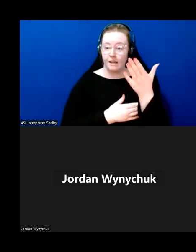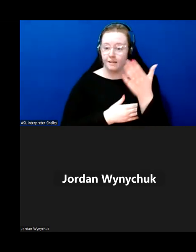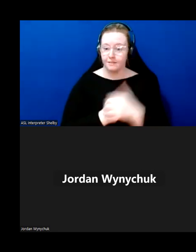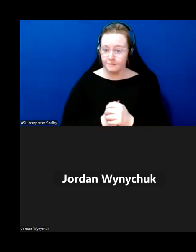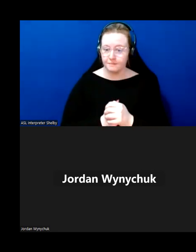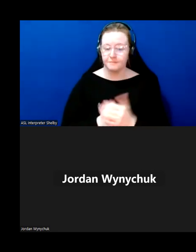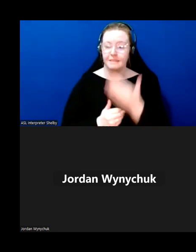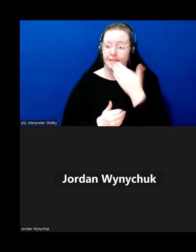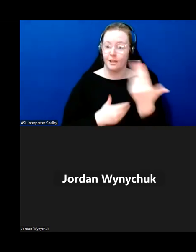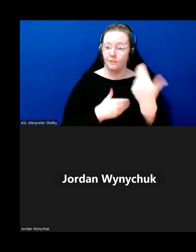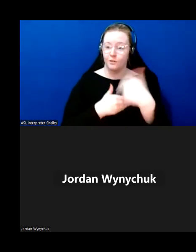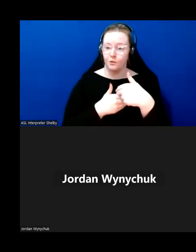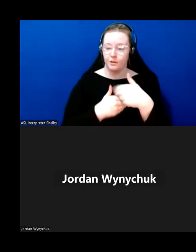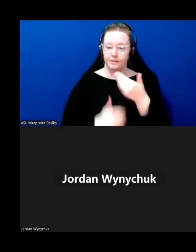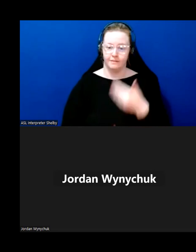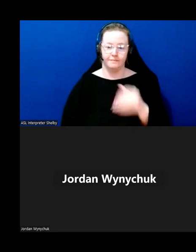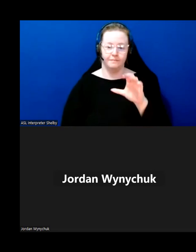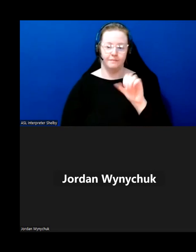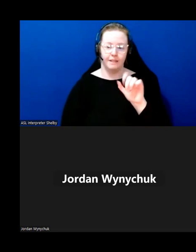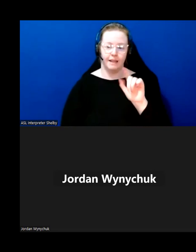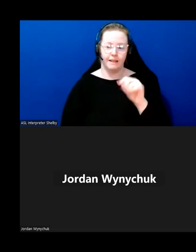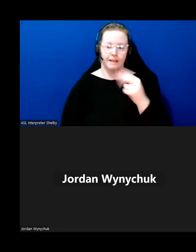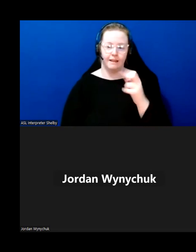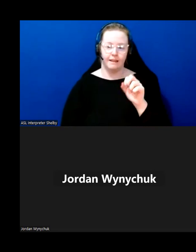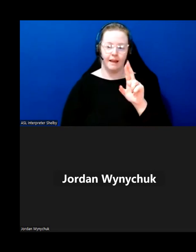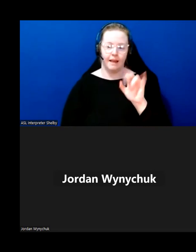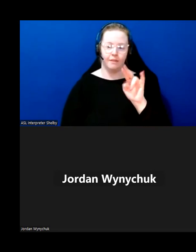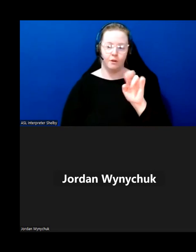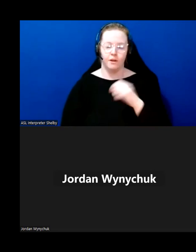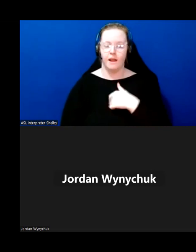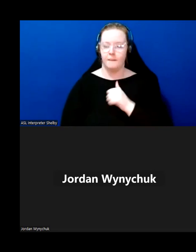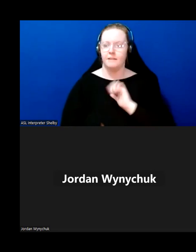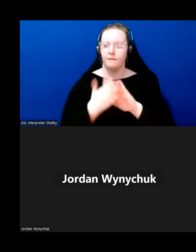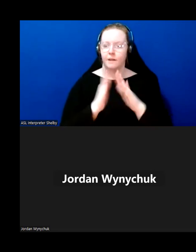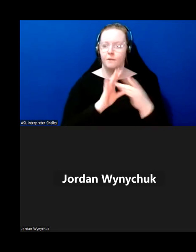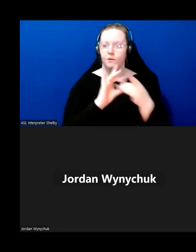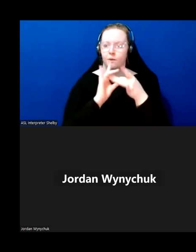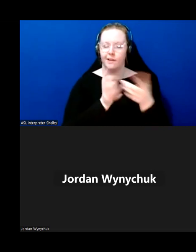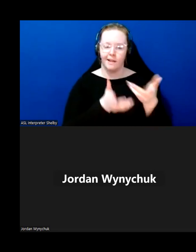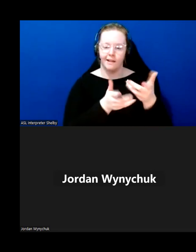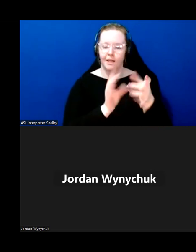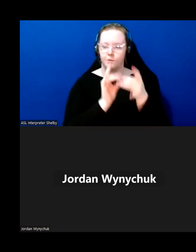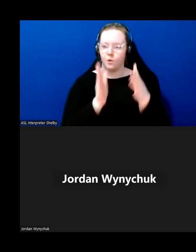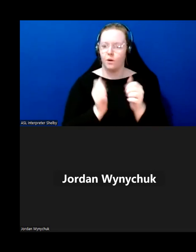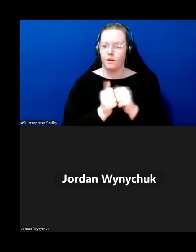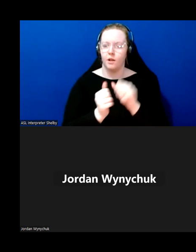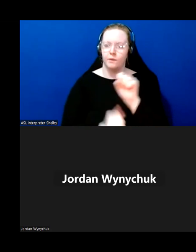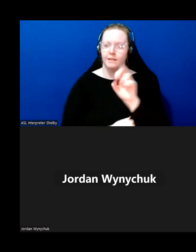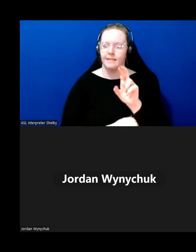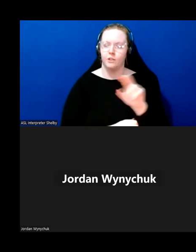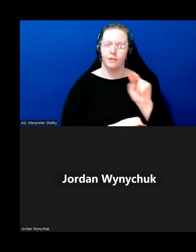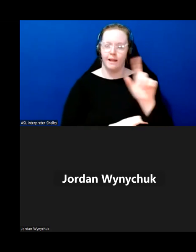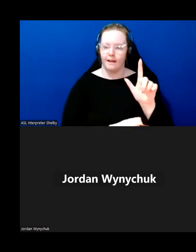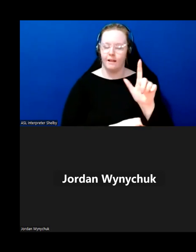thank you for joining my name is katherine connelly and i'm the community relations and engagement coordinator with seniors nl welcome to this